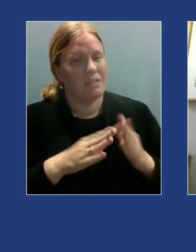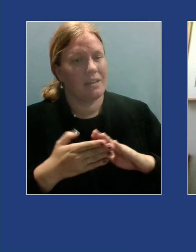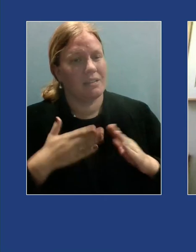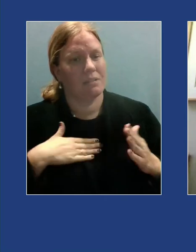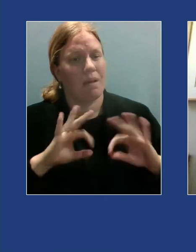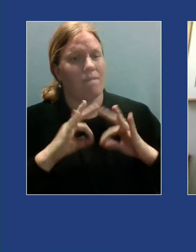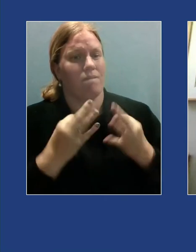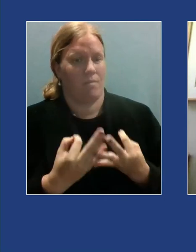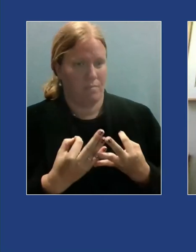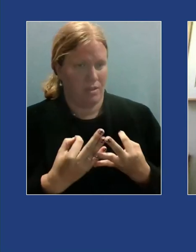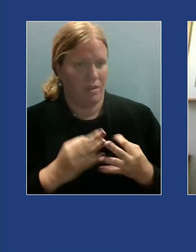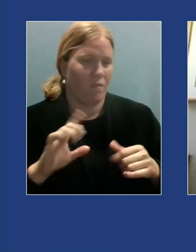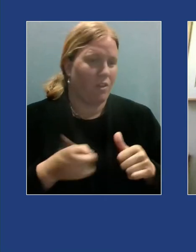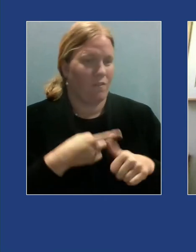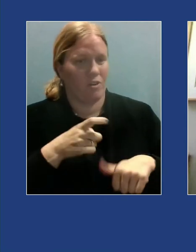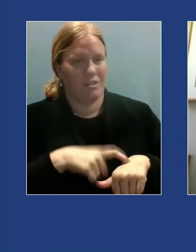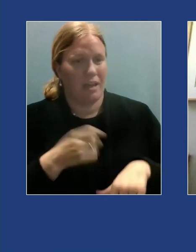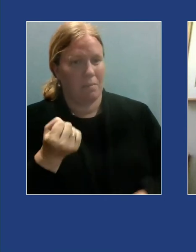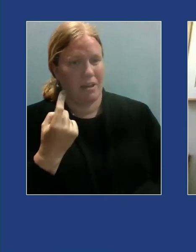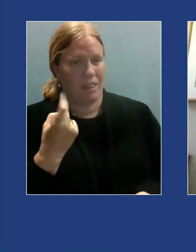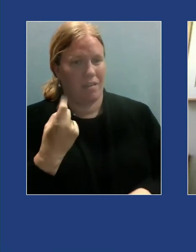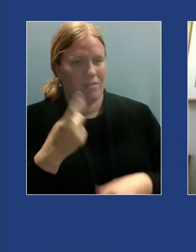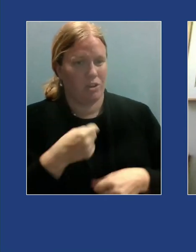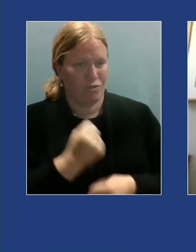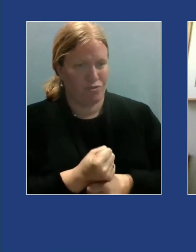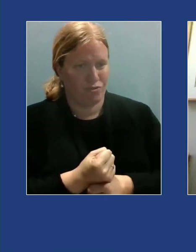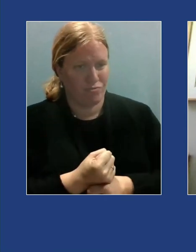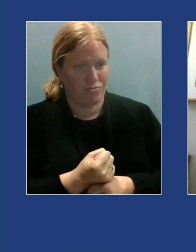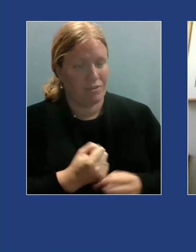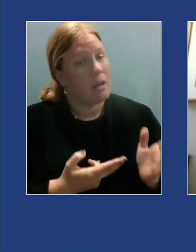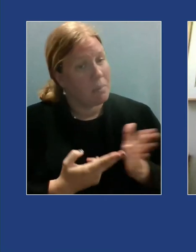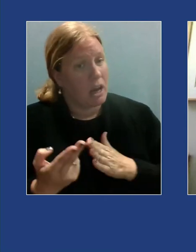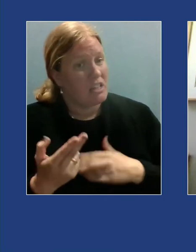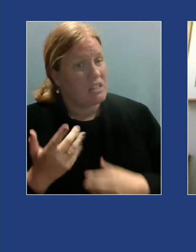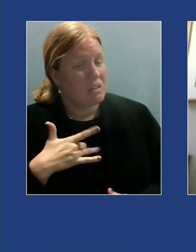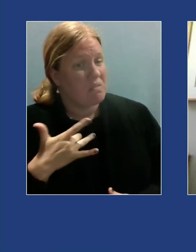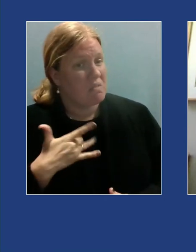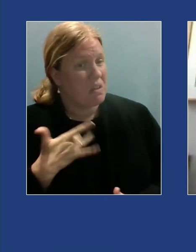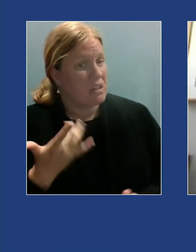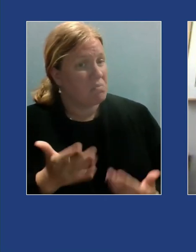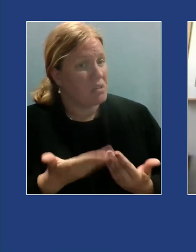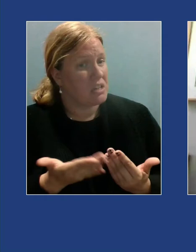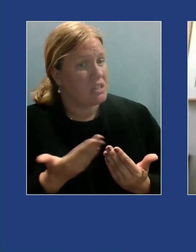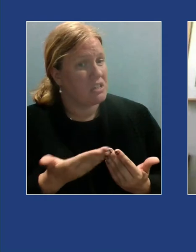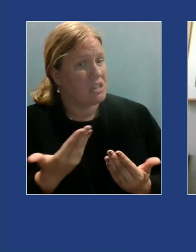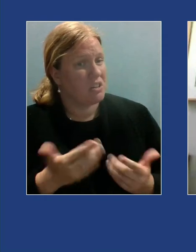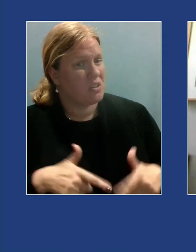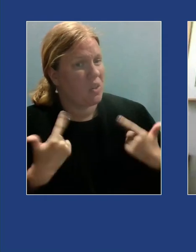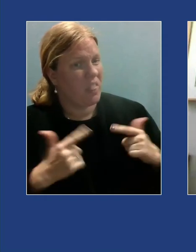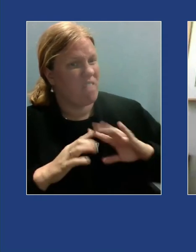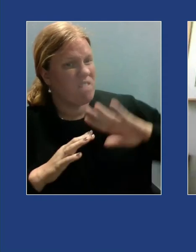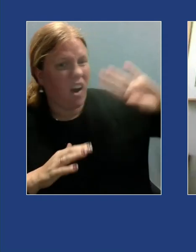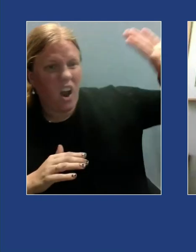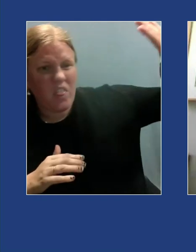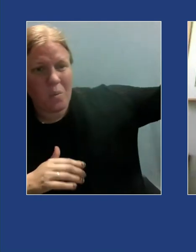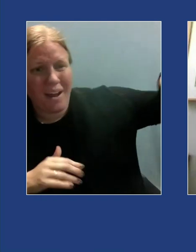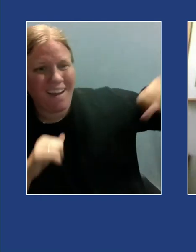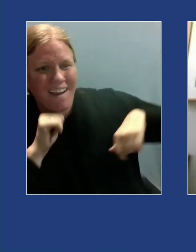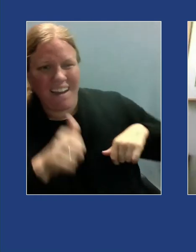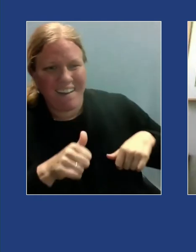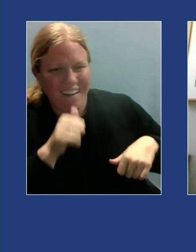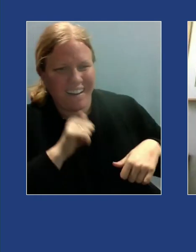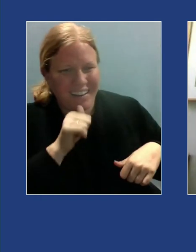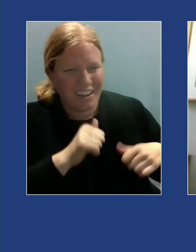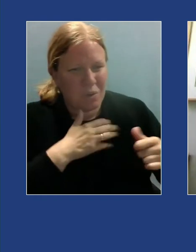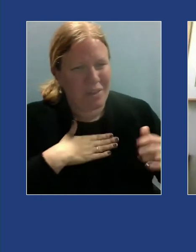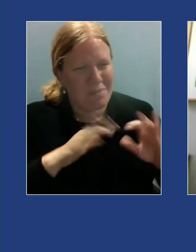for the first time in 11 years to be honest it felt easier to live far away and simply not deal with working